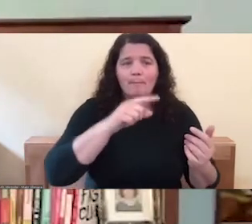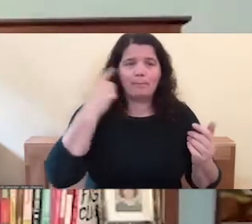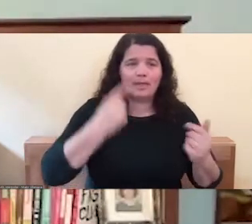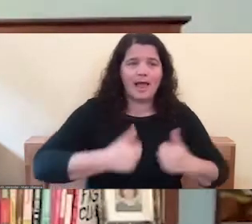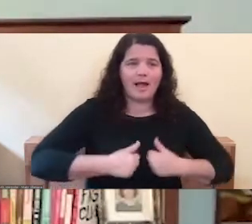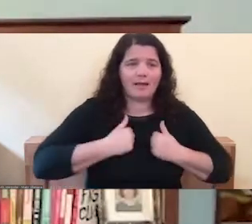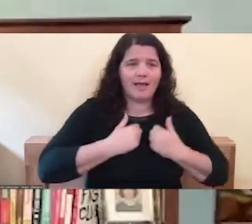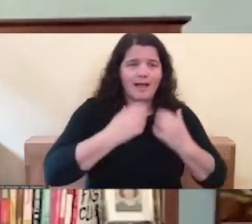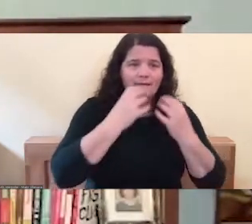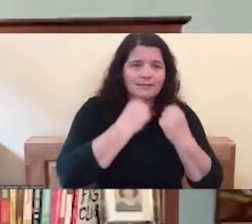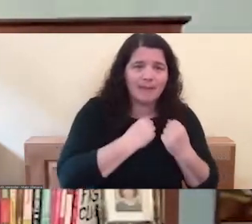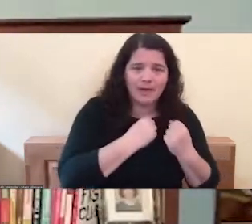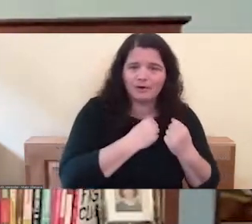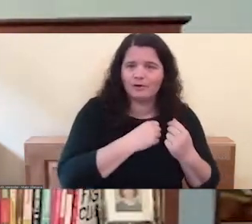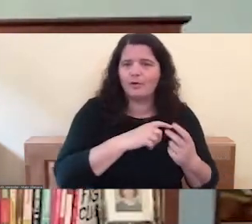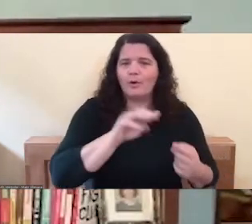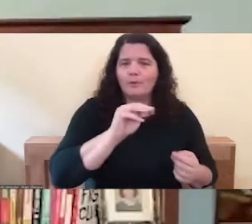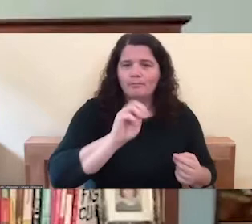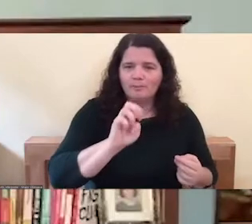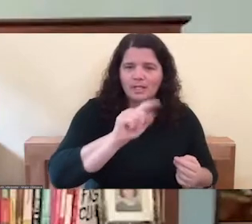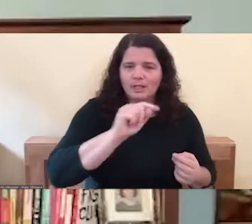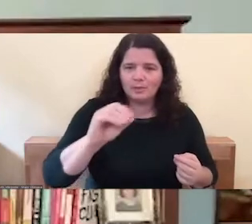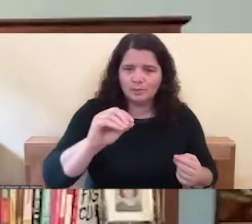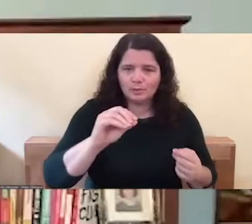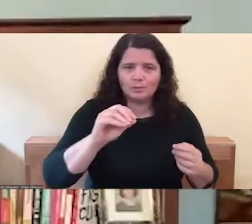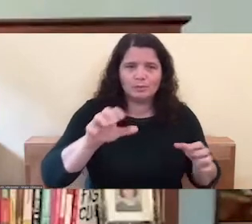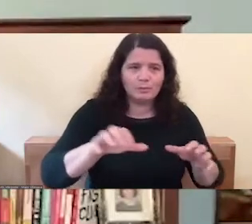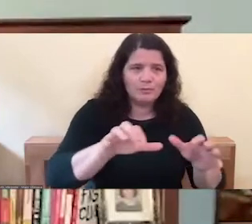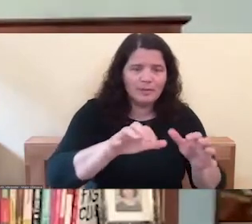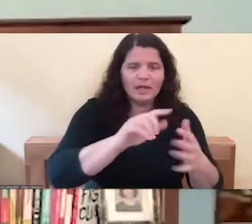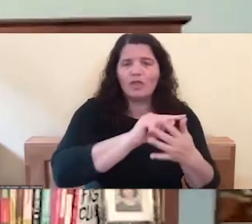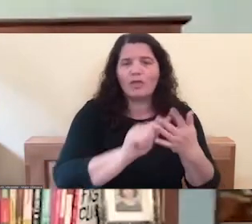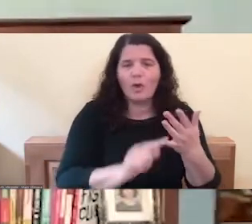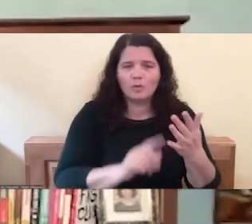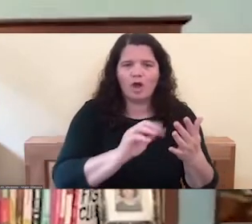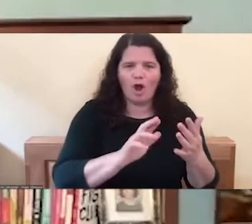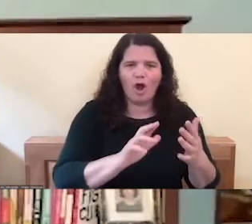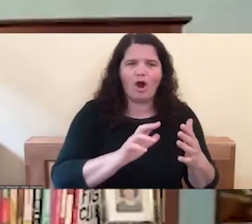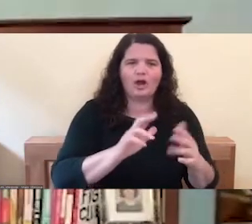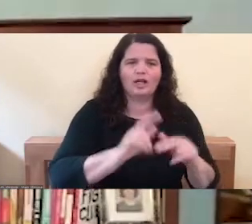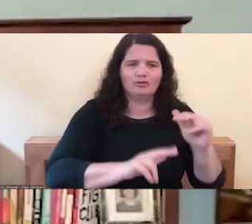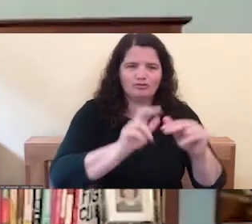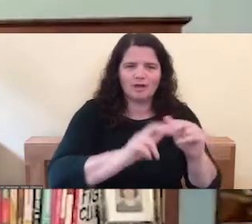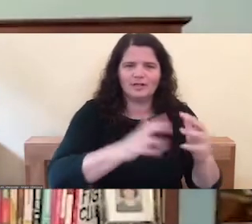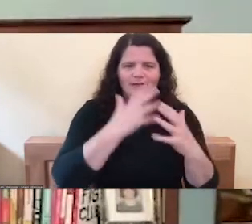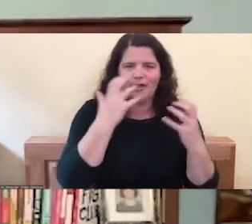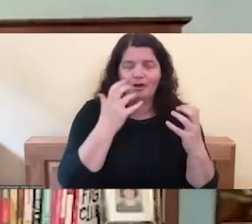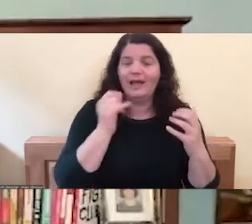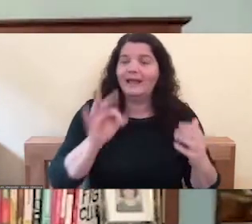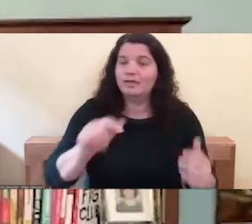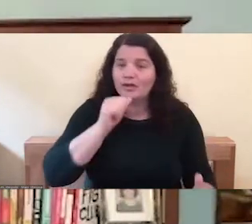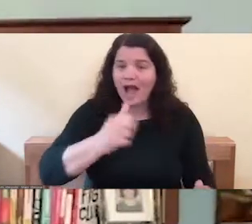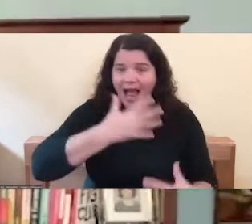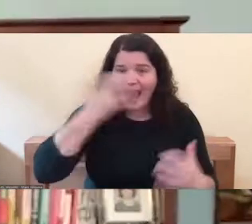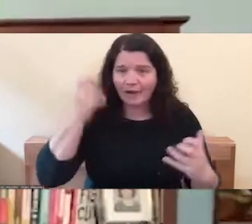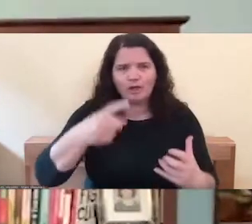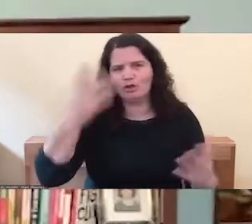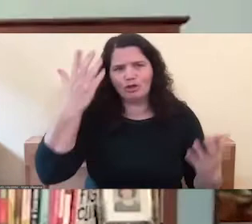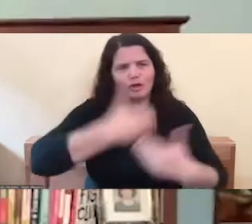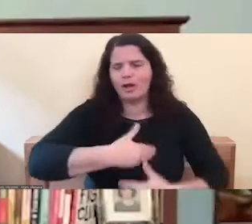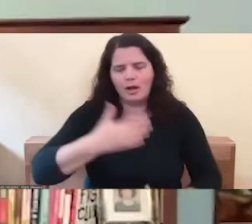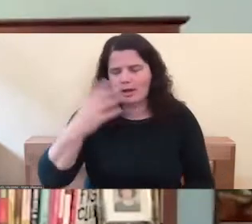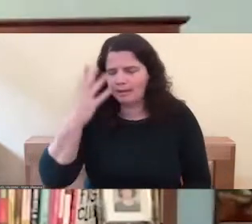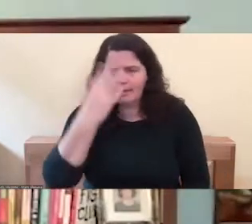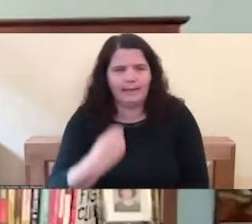you're asleep. There's a lot to be angry about, you know. So when that anger can be harnessed in the service of alleviating